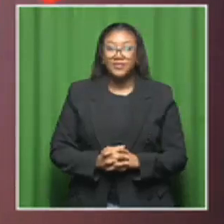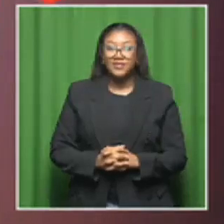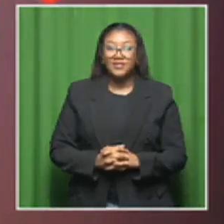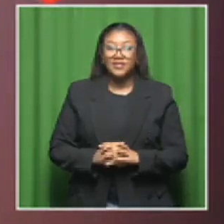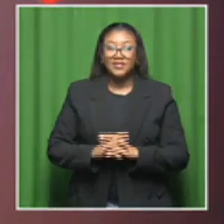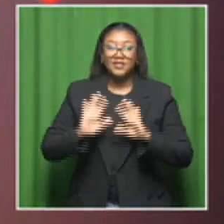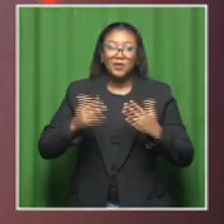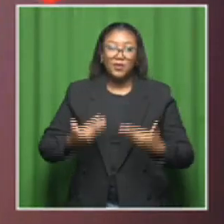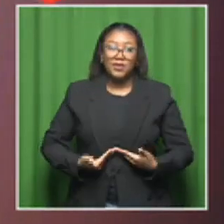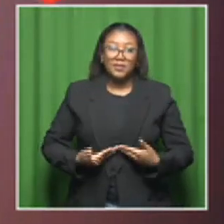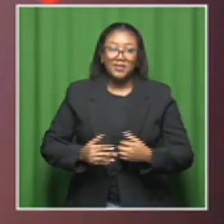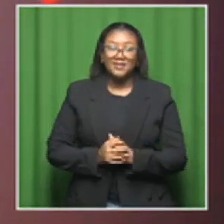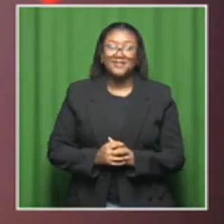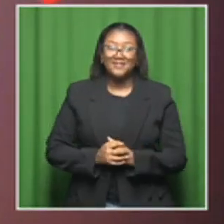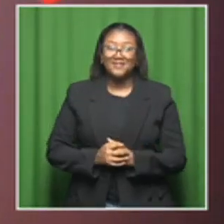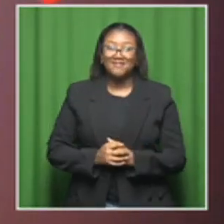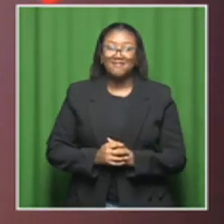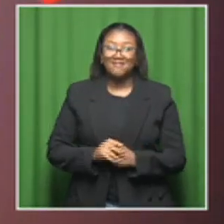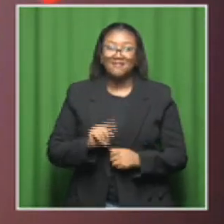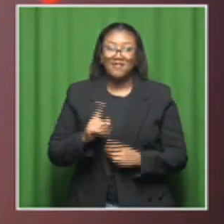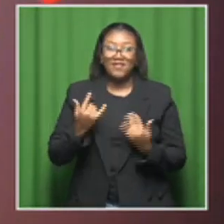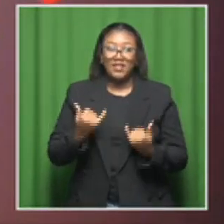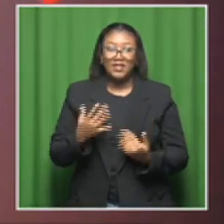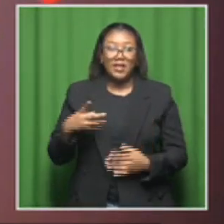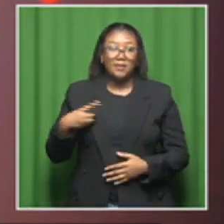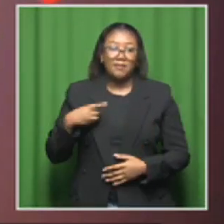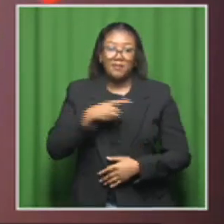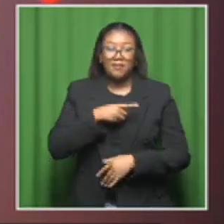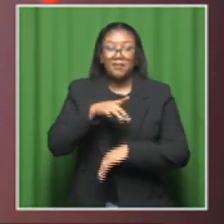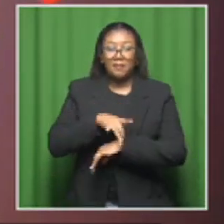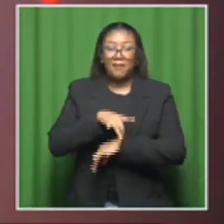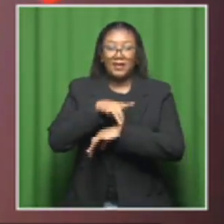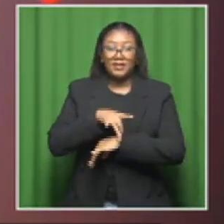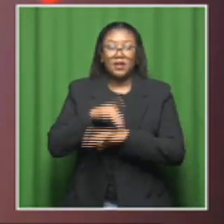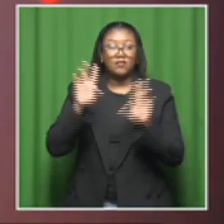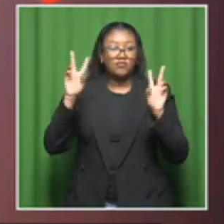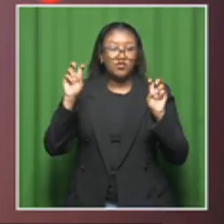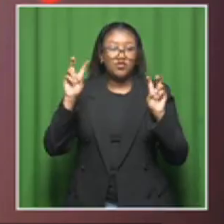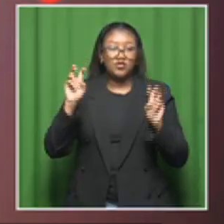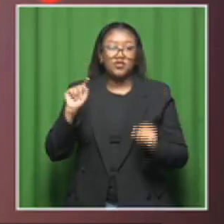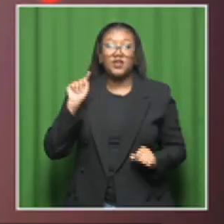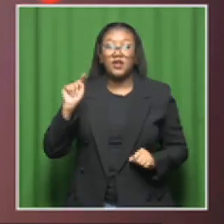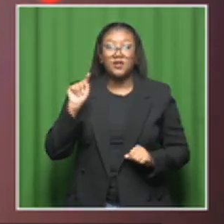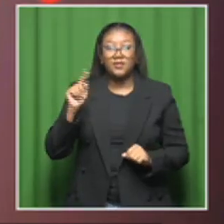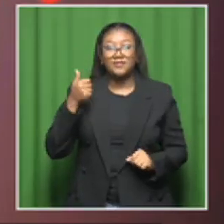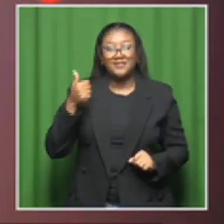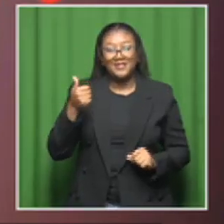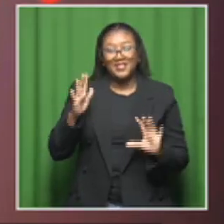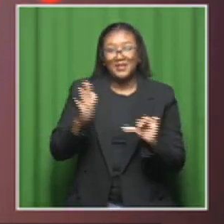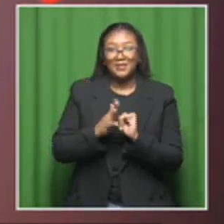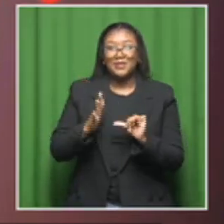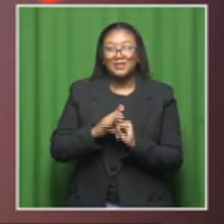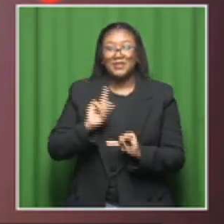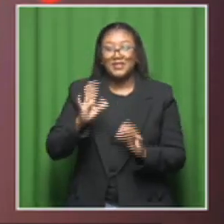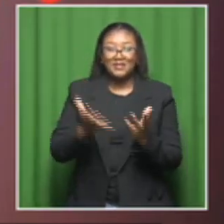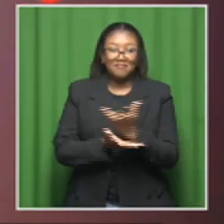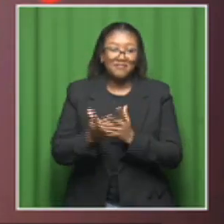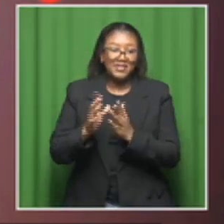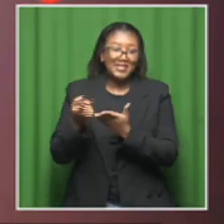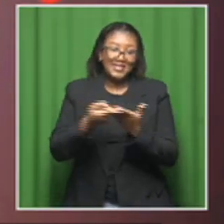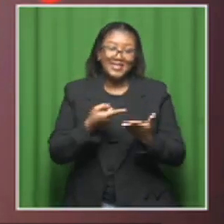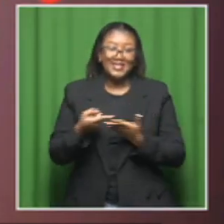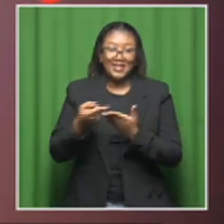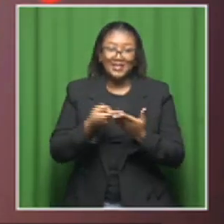Welcome back and time for medical matters here on Morning Live and very, very important discussion this morning.